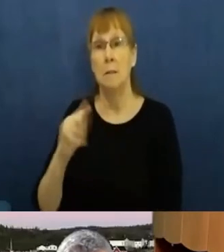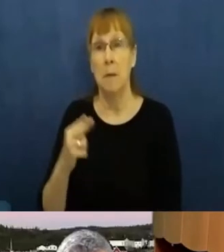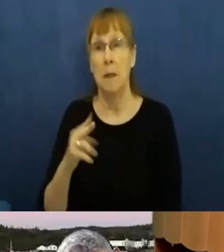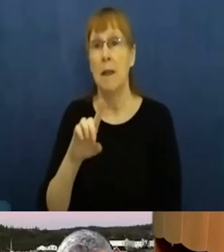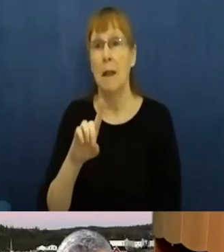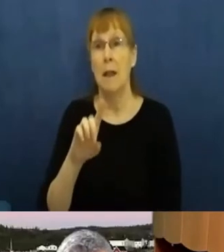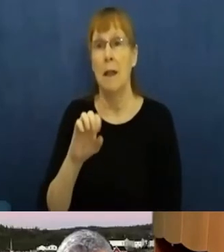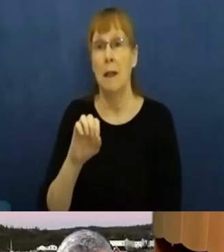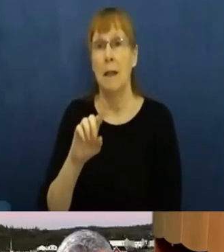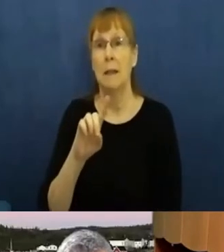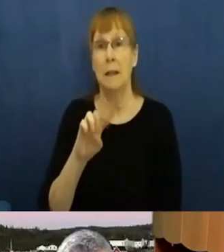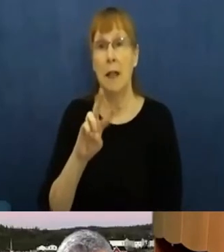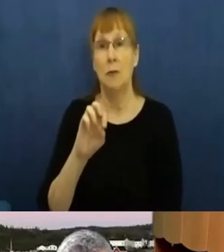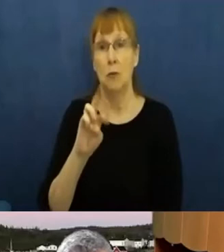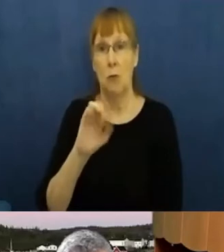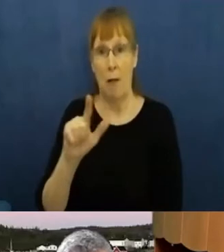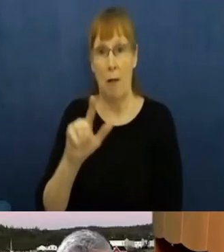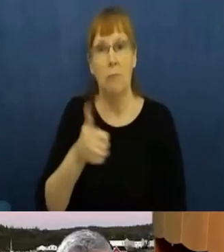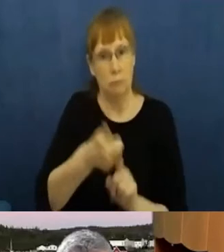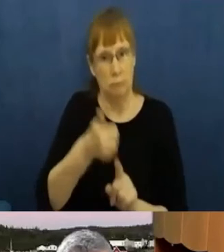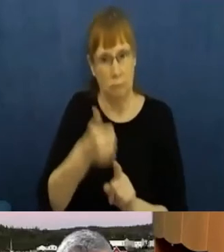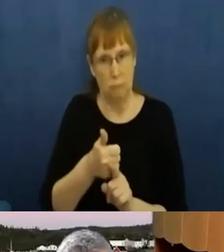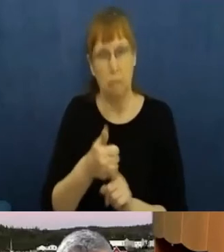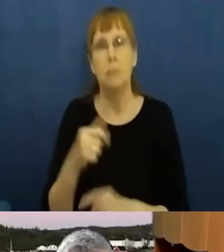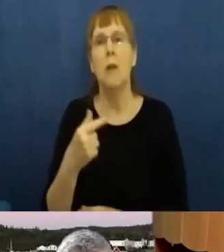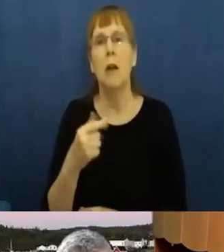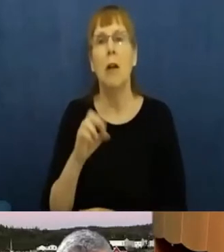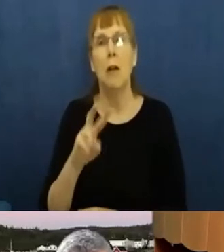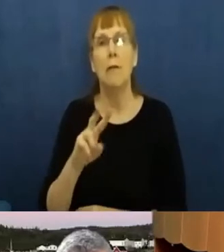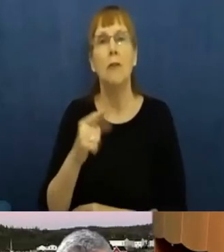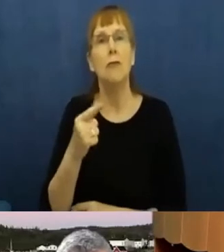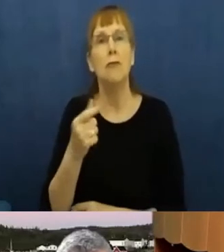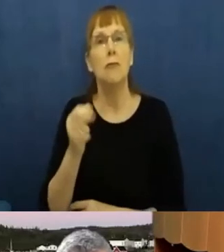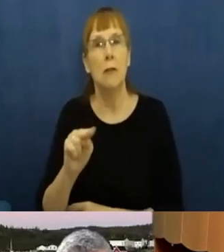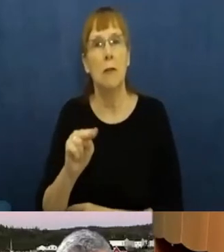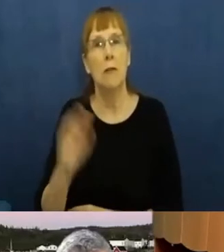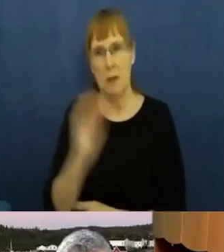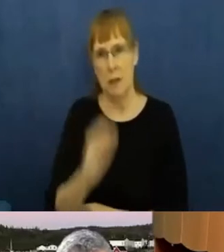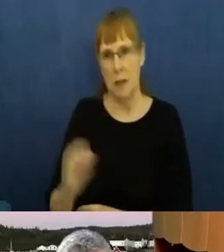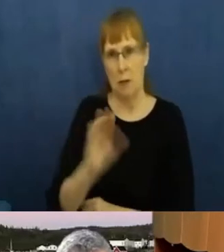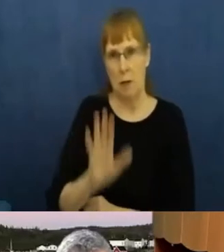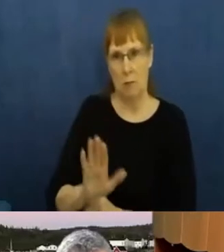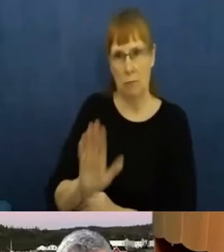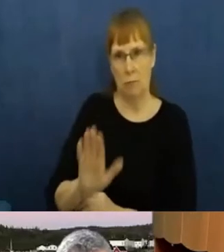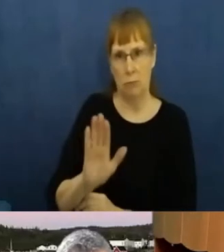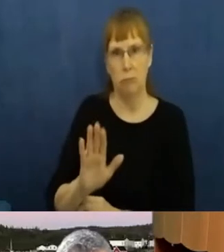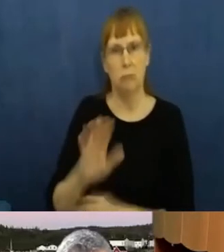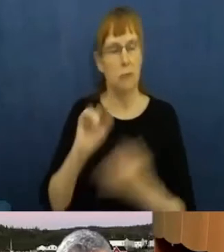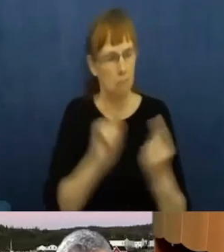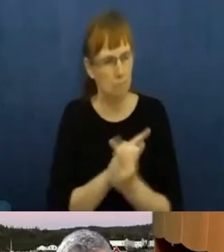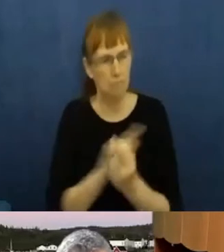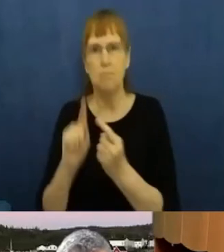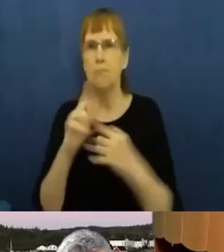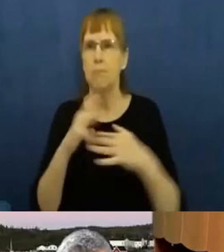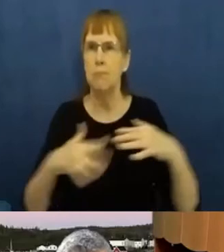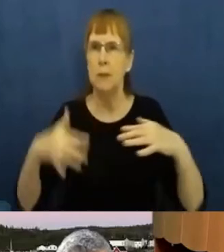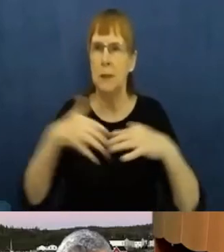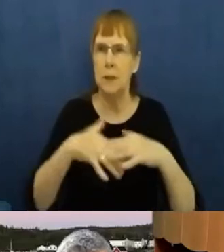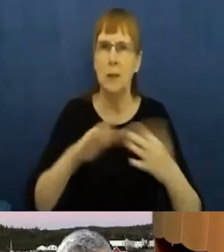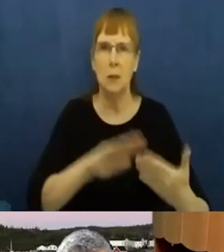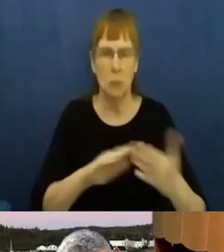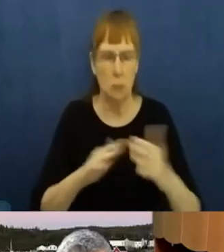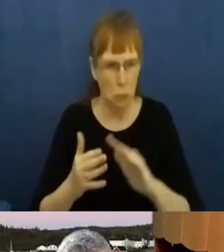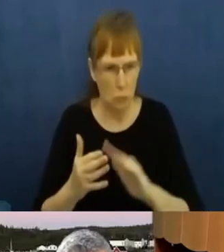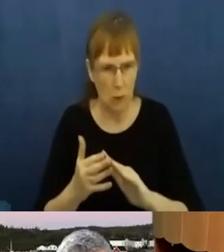Ontario, Ms. Doudswell is committed to reconciliation and attempts to engage frequently with representatives of Indigenous communities by honoring the